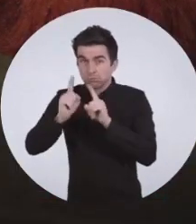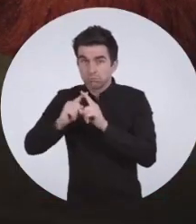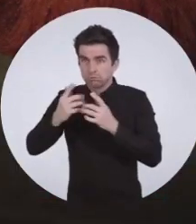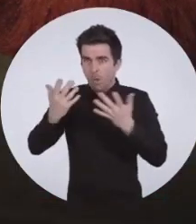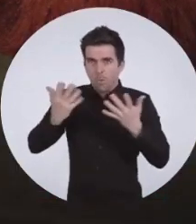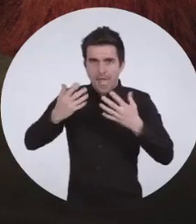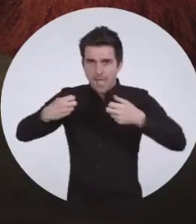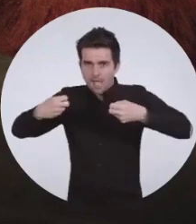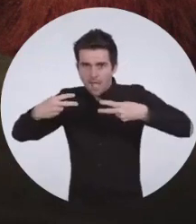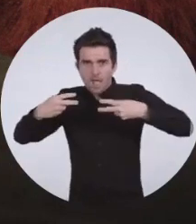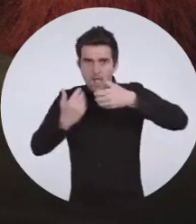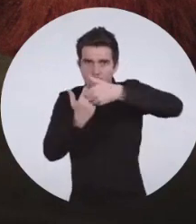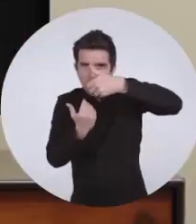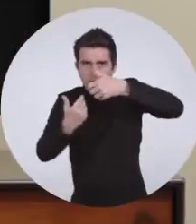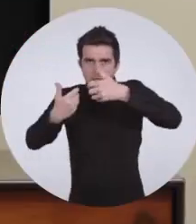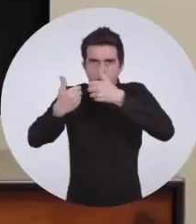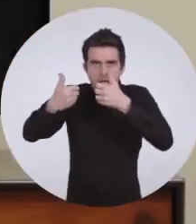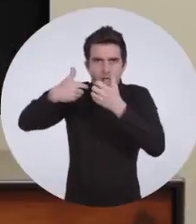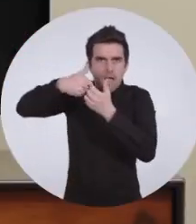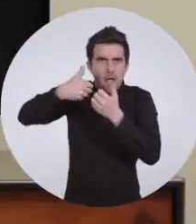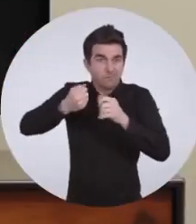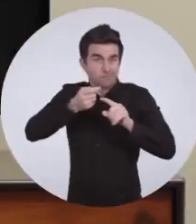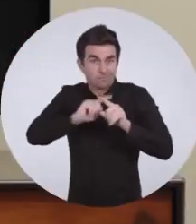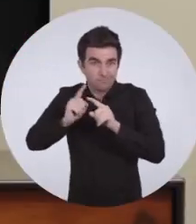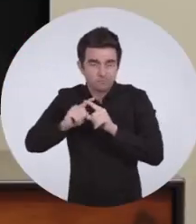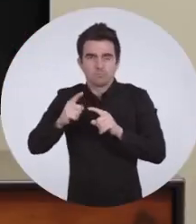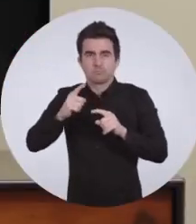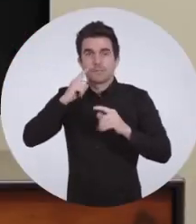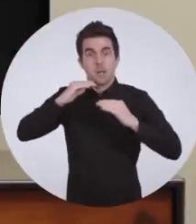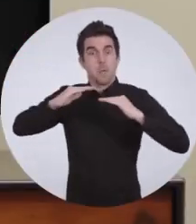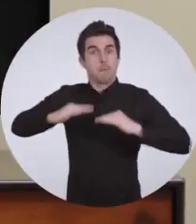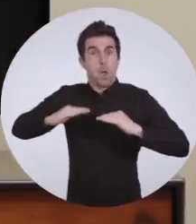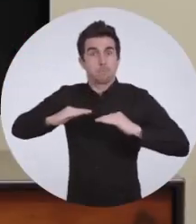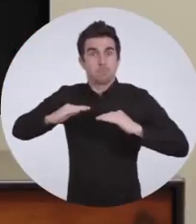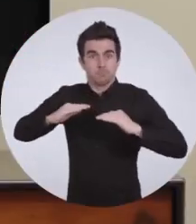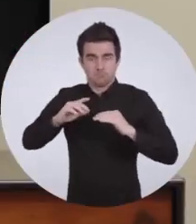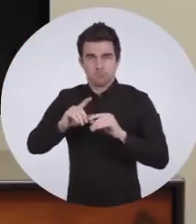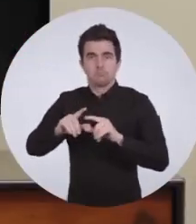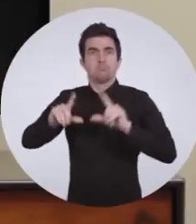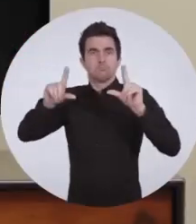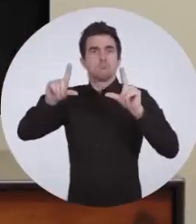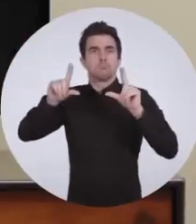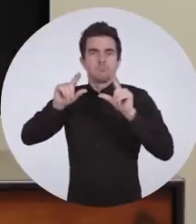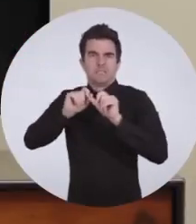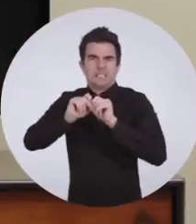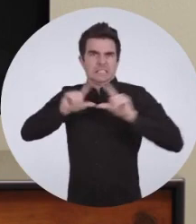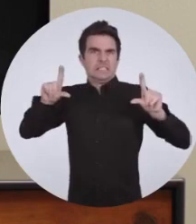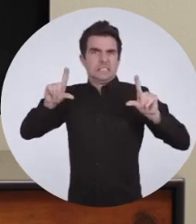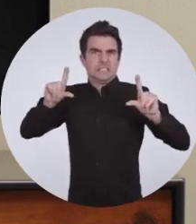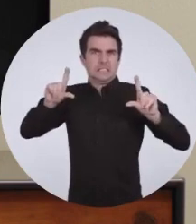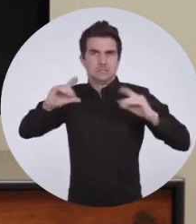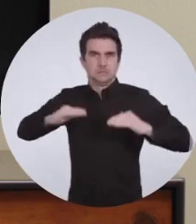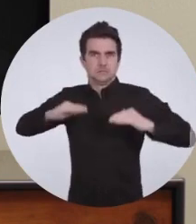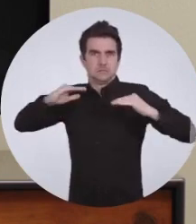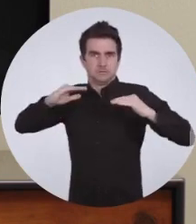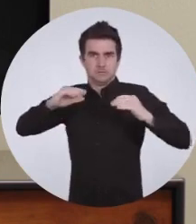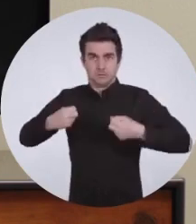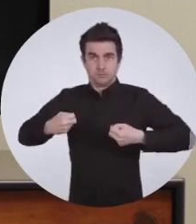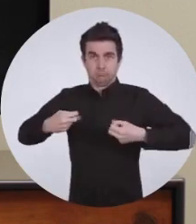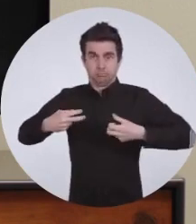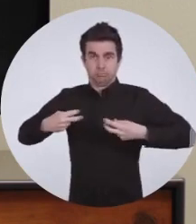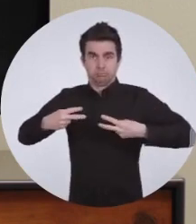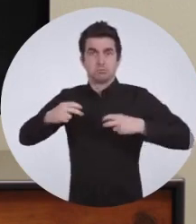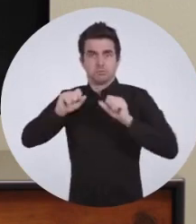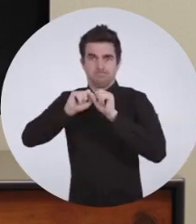caption layouts. Let's have a quick look. Bottom Fit to Screen means captions sit at the bottom of the screen. And the video is stretched out to